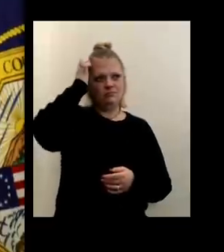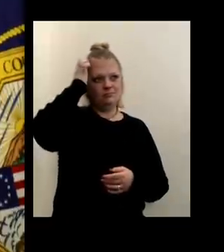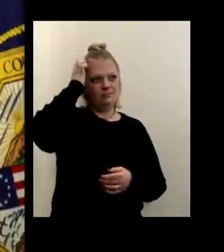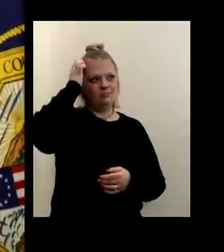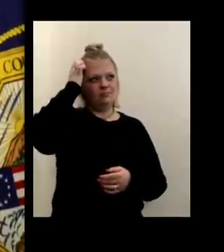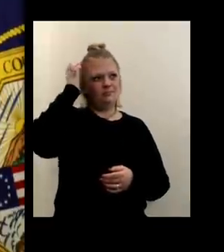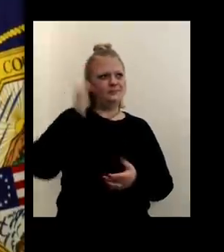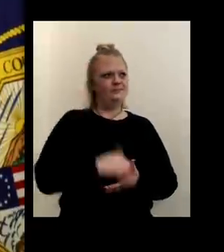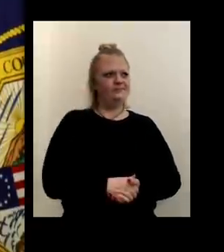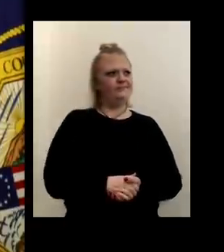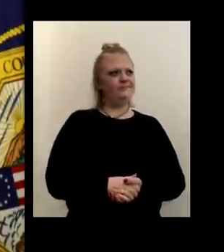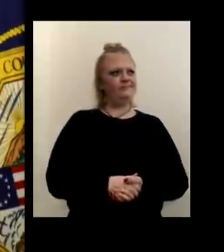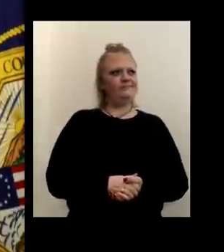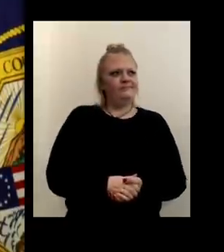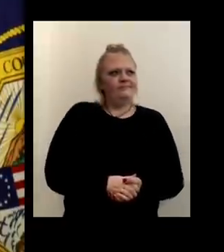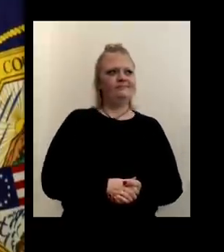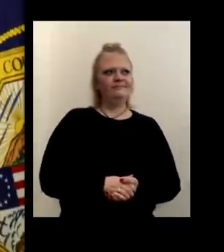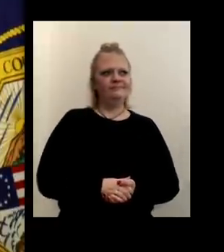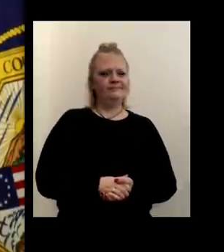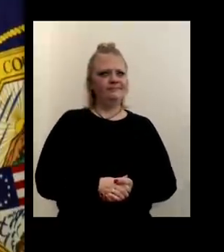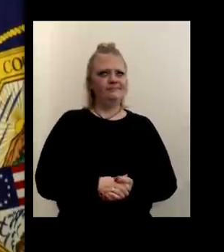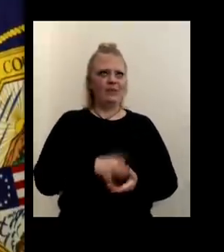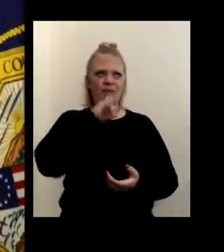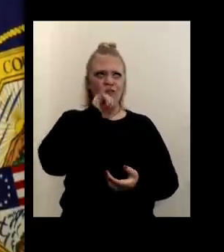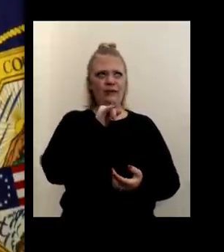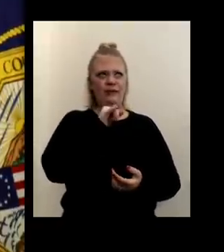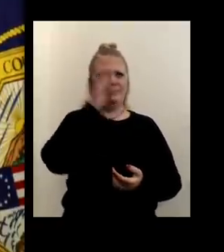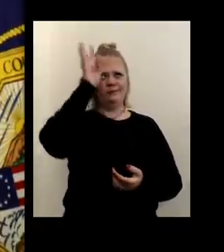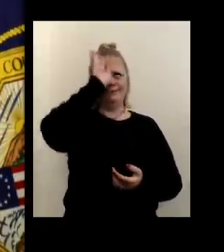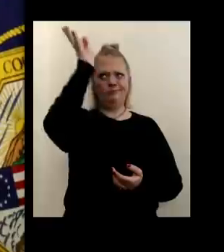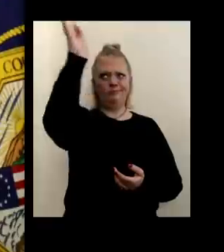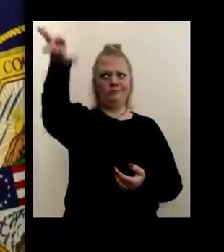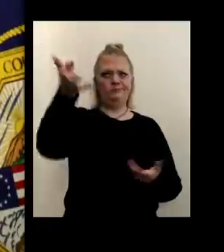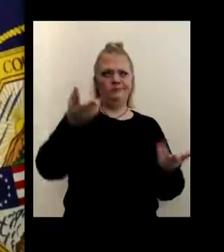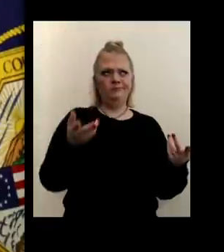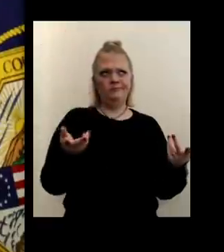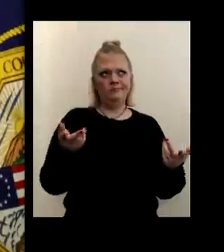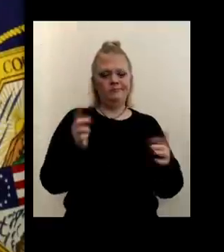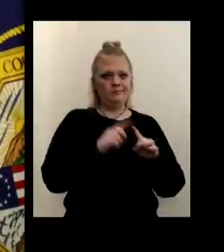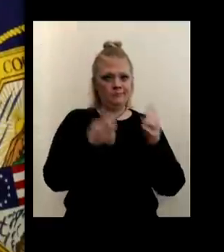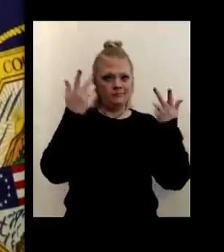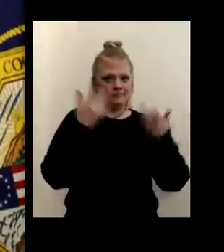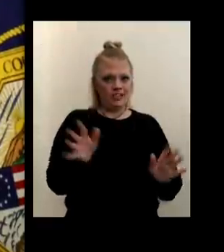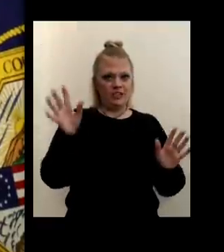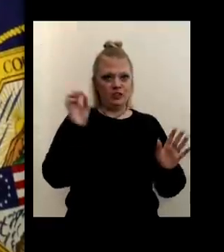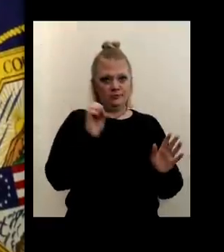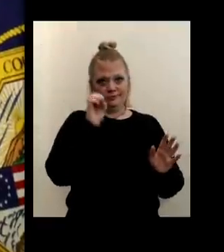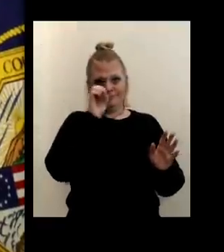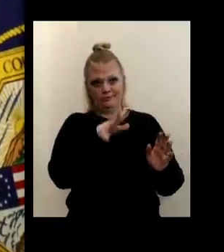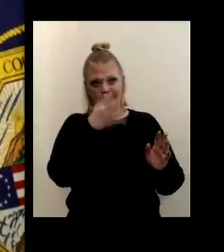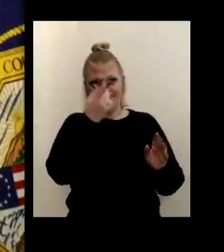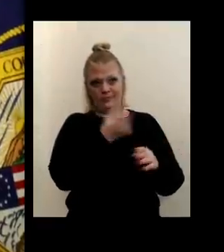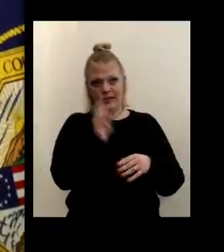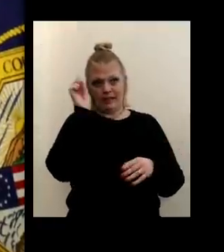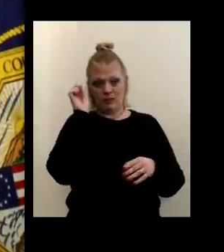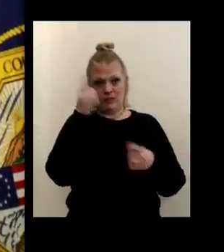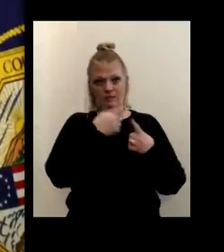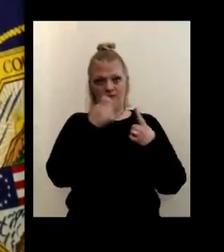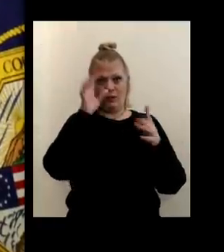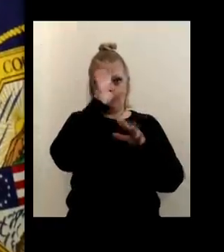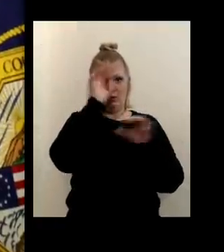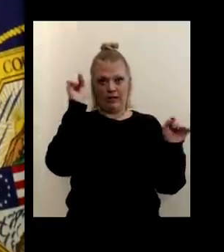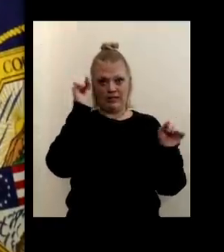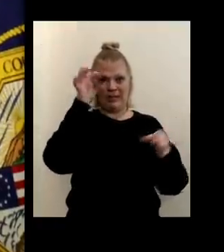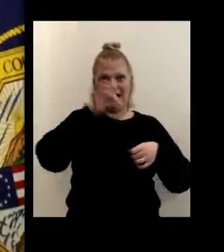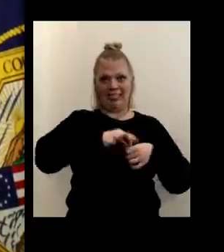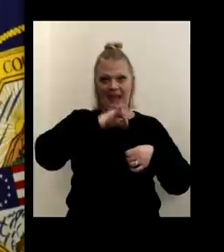I really would just be making a super hypothetical. But as was noted last week by the president elect, if we